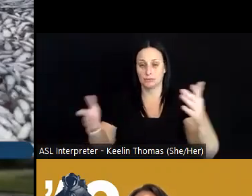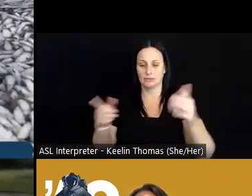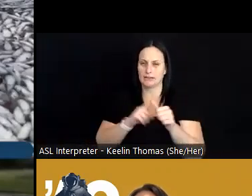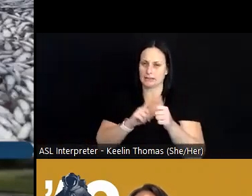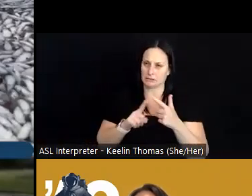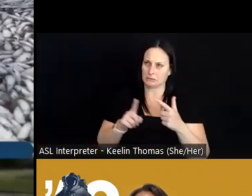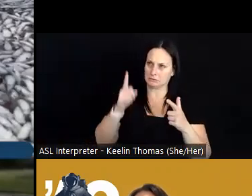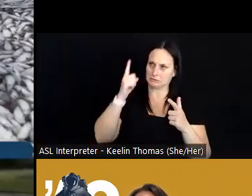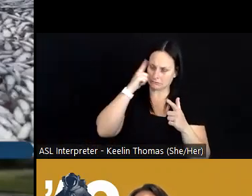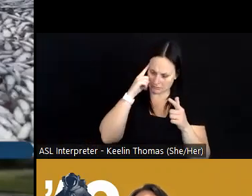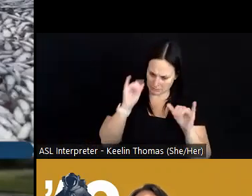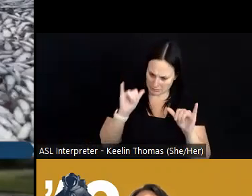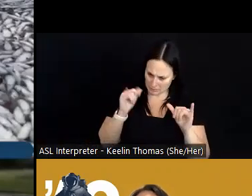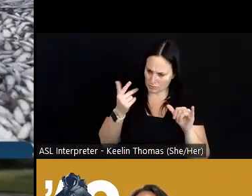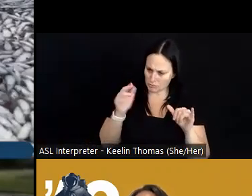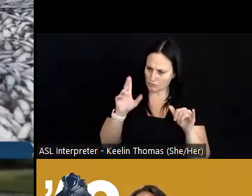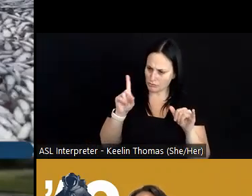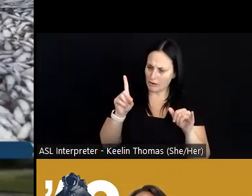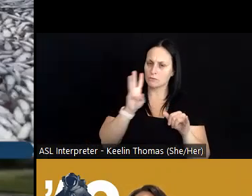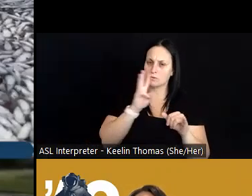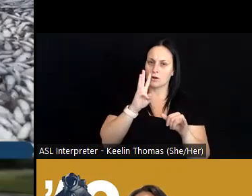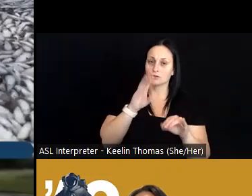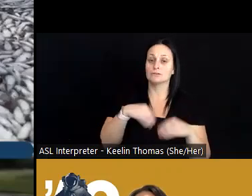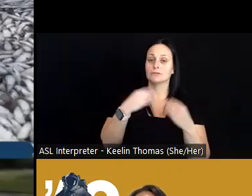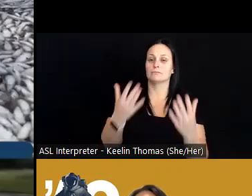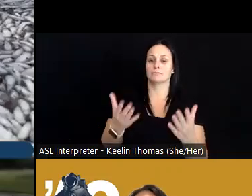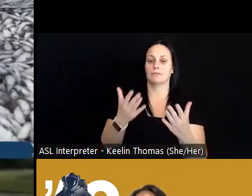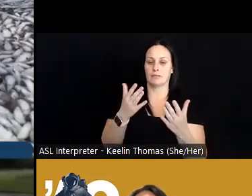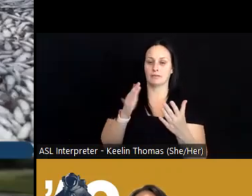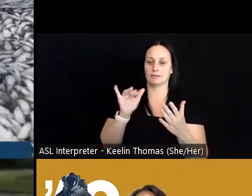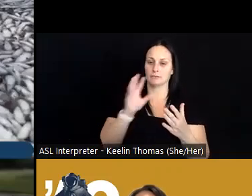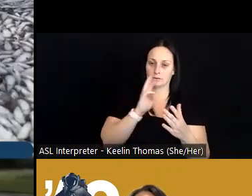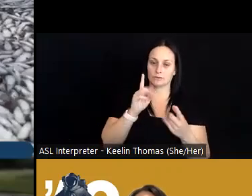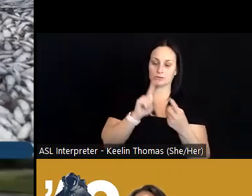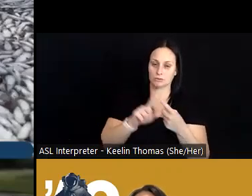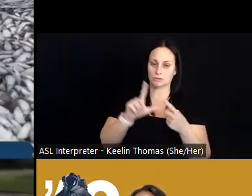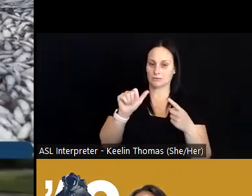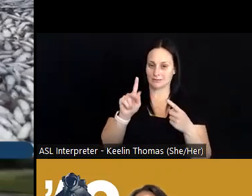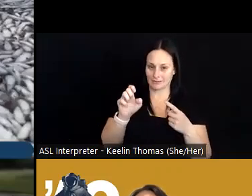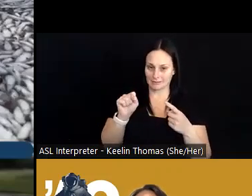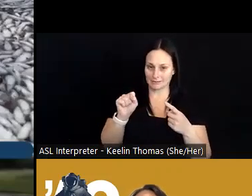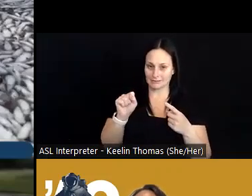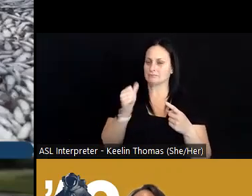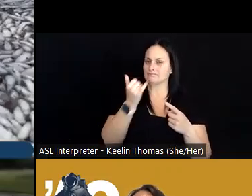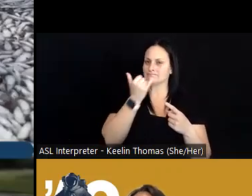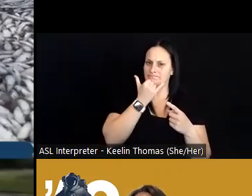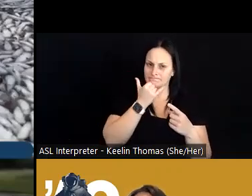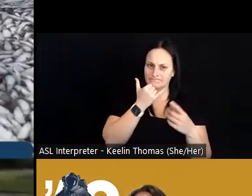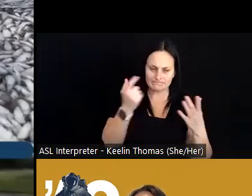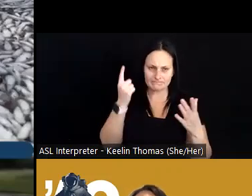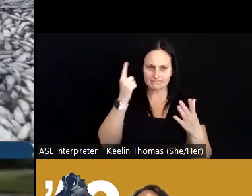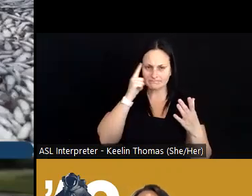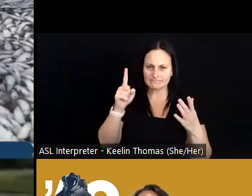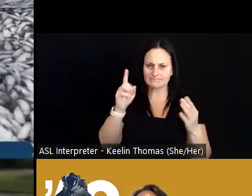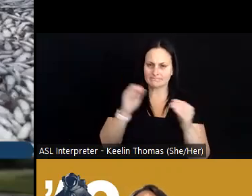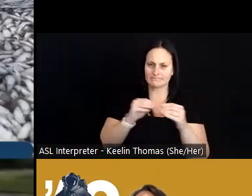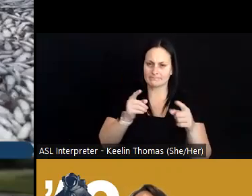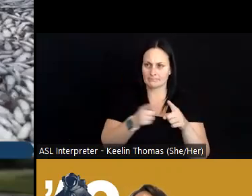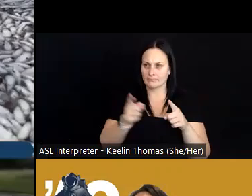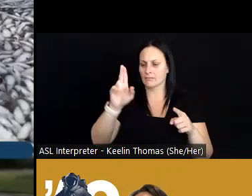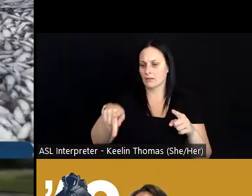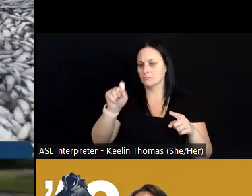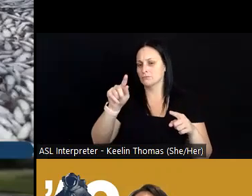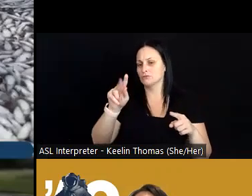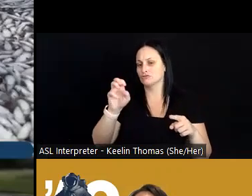thinking about the groundwater that supplies those lakes and what might be wrong farther upstream than